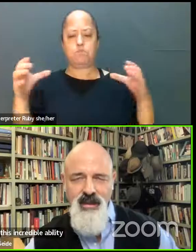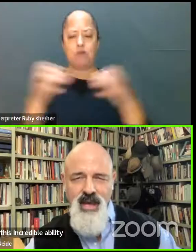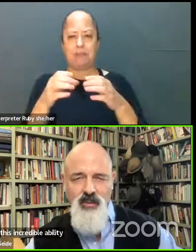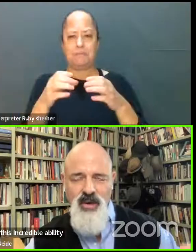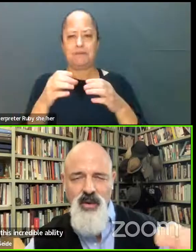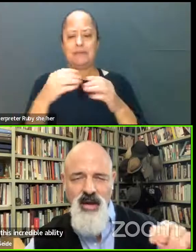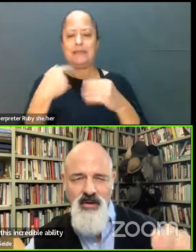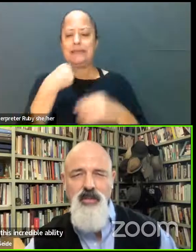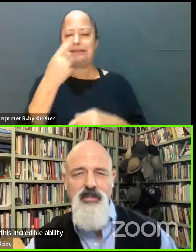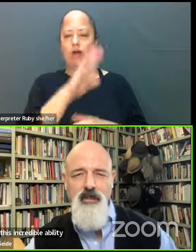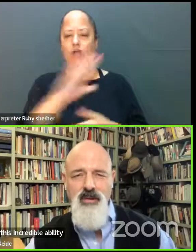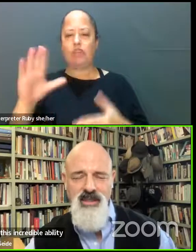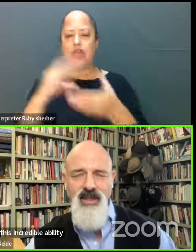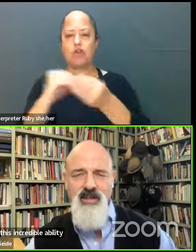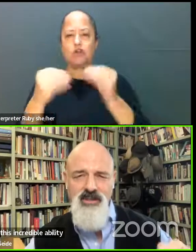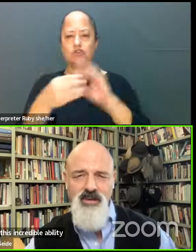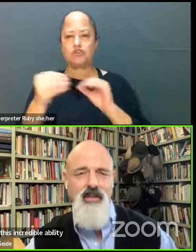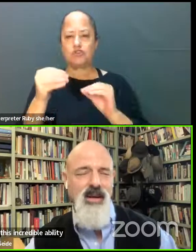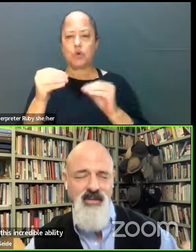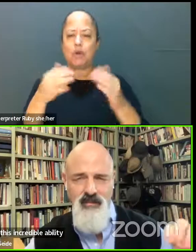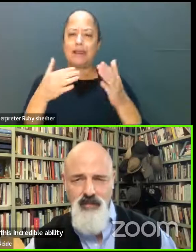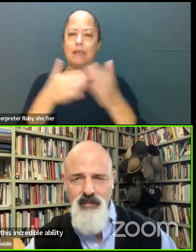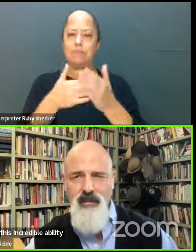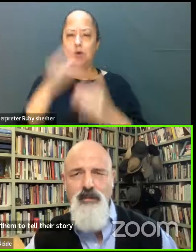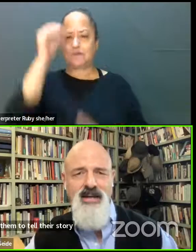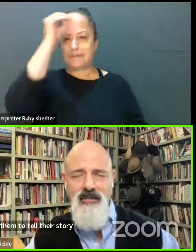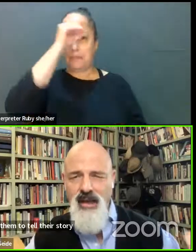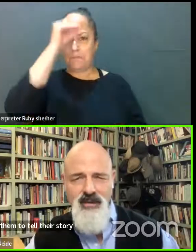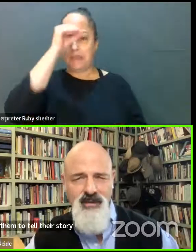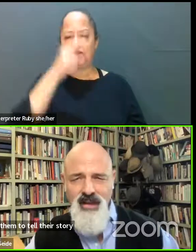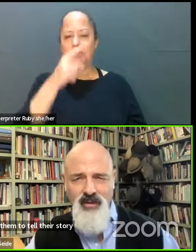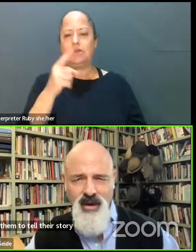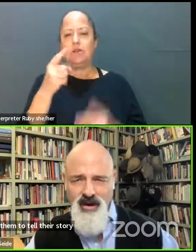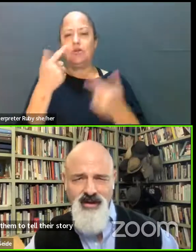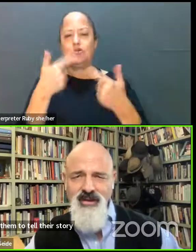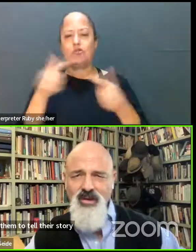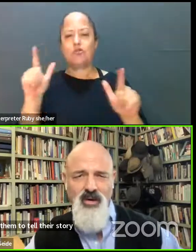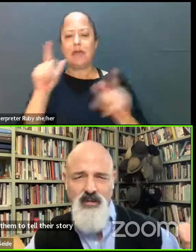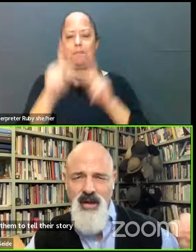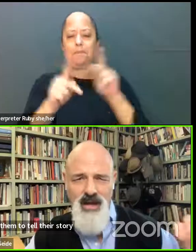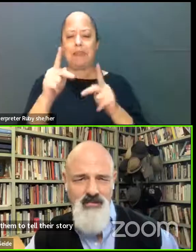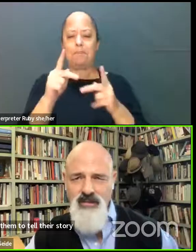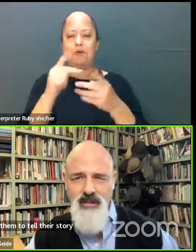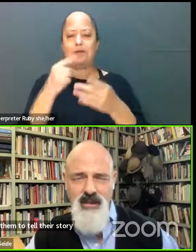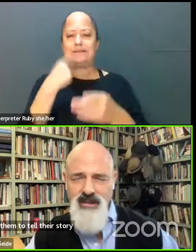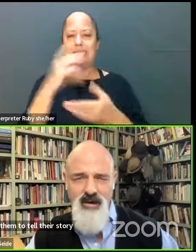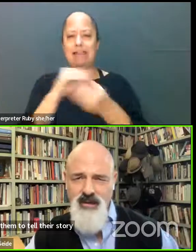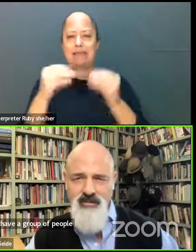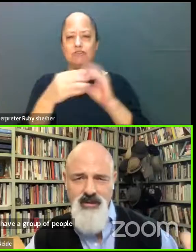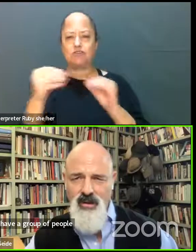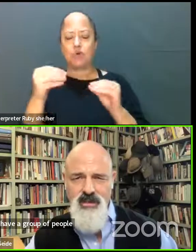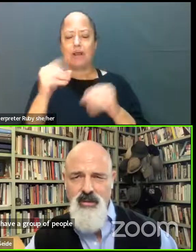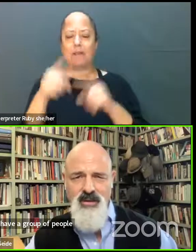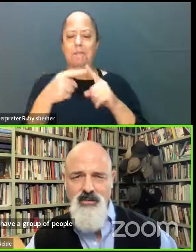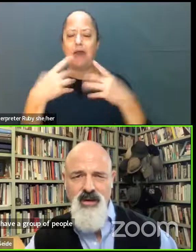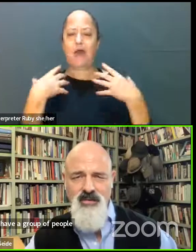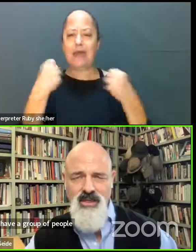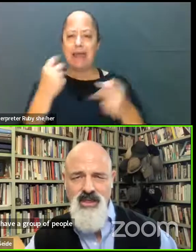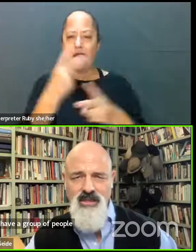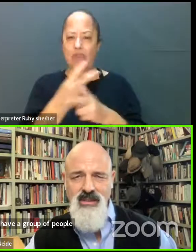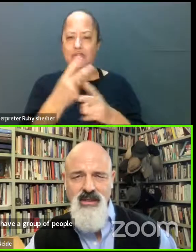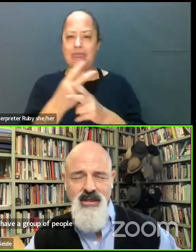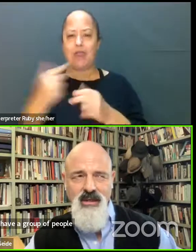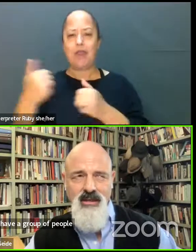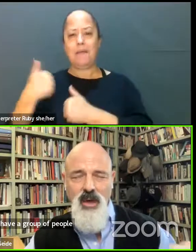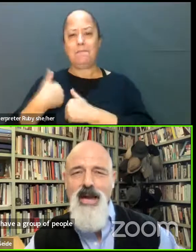opinion. And when you had a group of people telling a story about how they've been impacted by healthcare or by the military, you know, experience of being